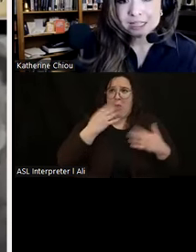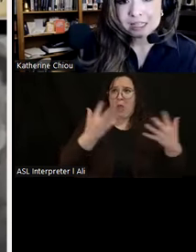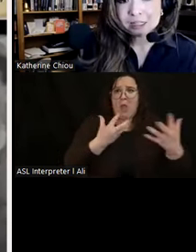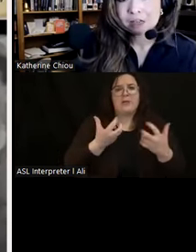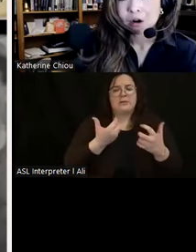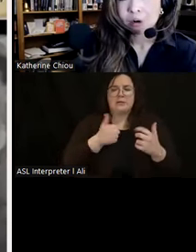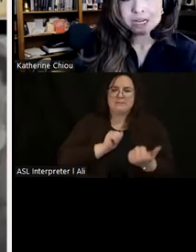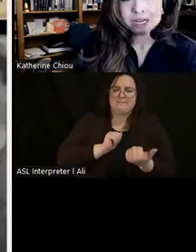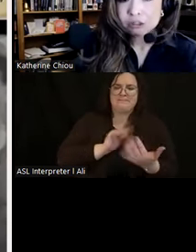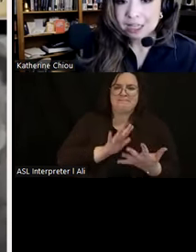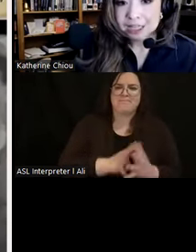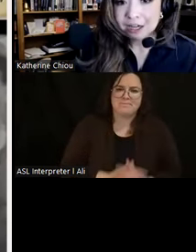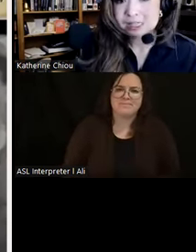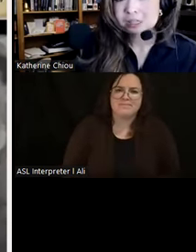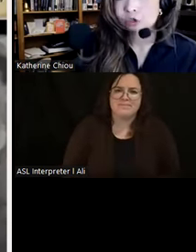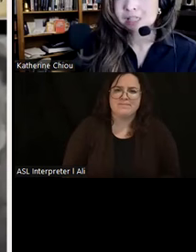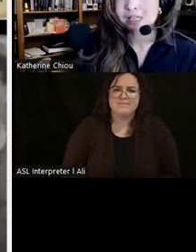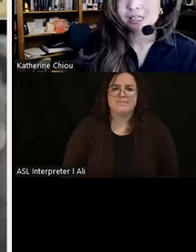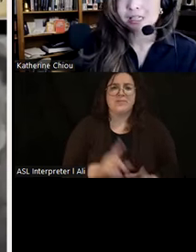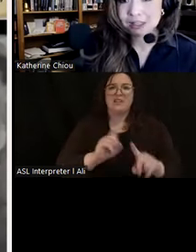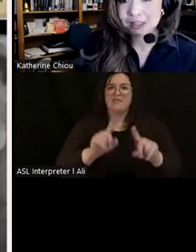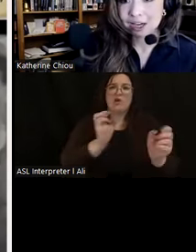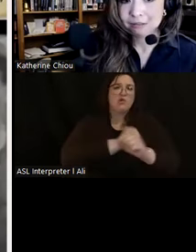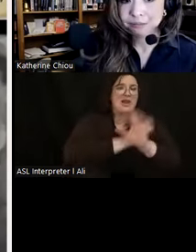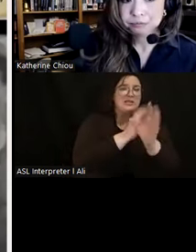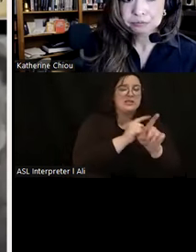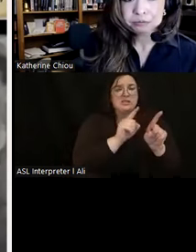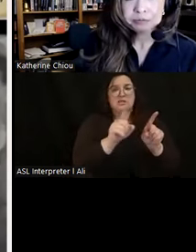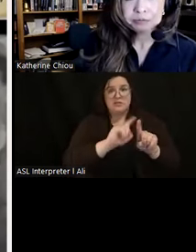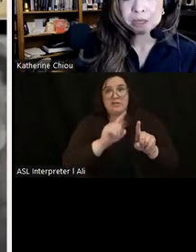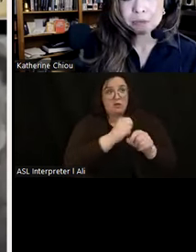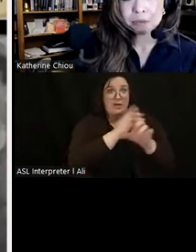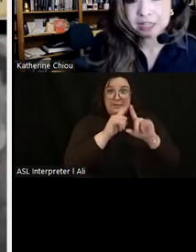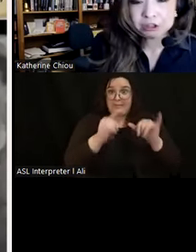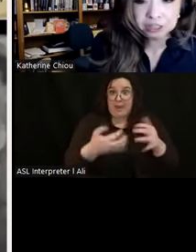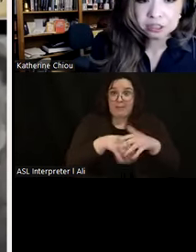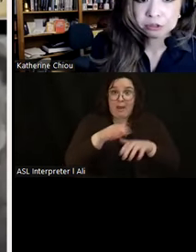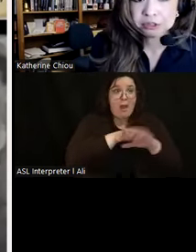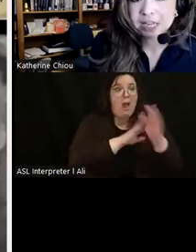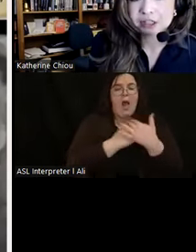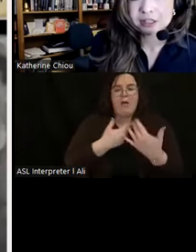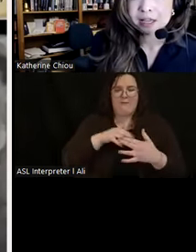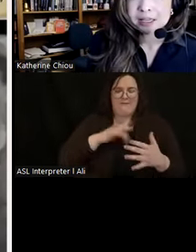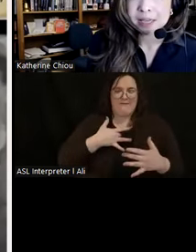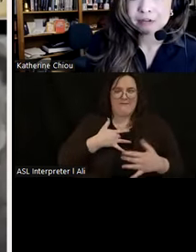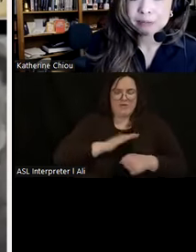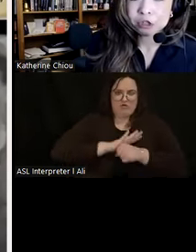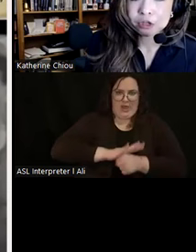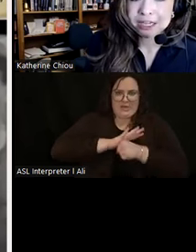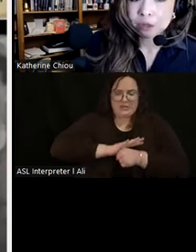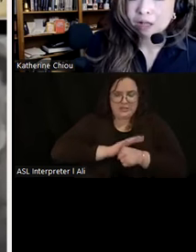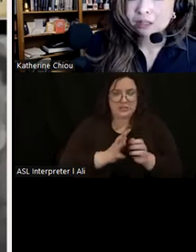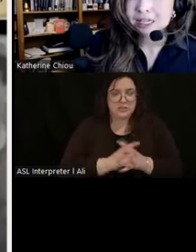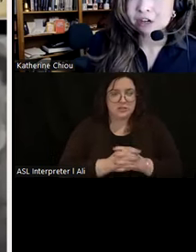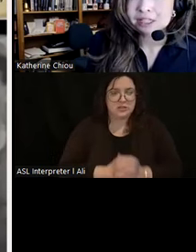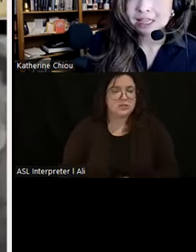crises or intersecting crises, stress is intensified. Meanwhile, the underlying social tensions stemming from extreme